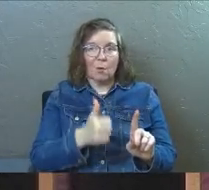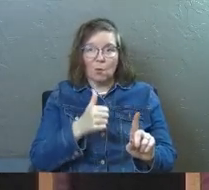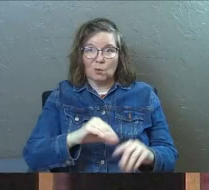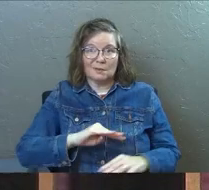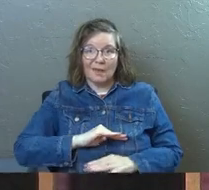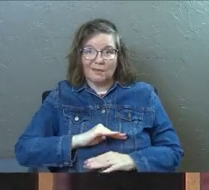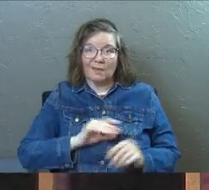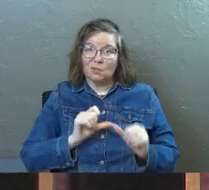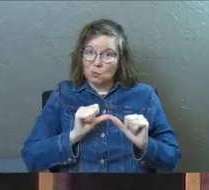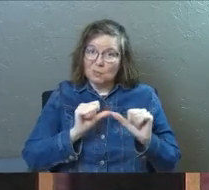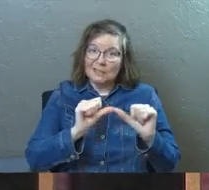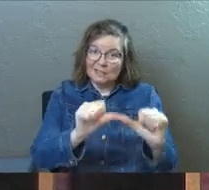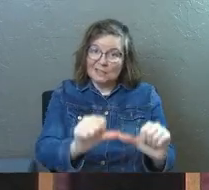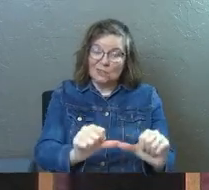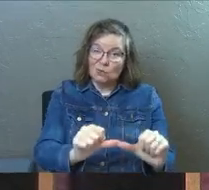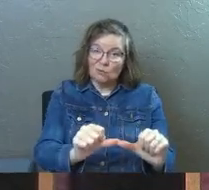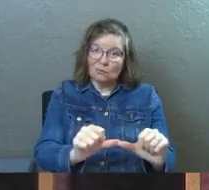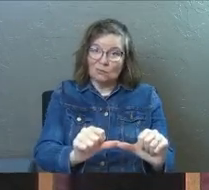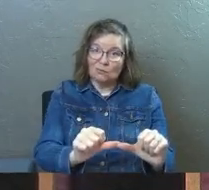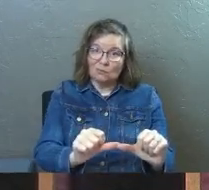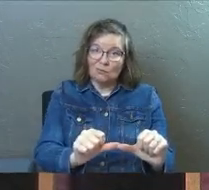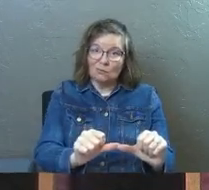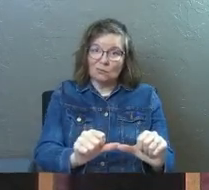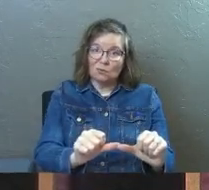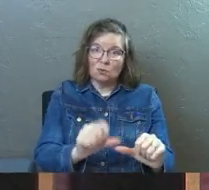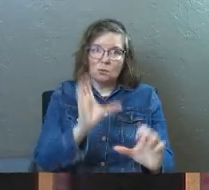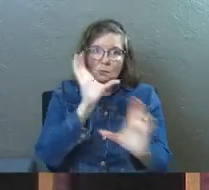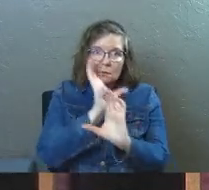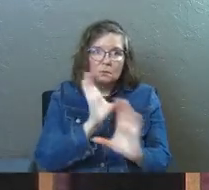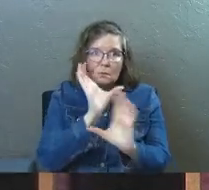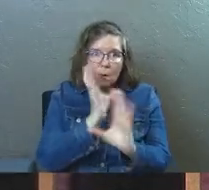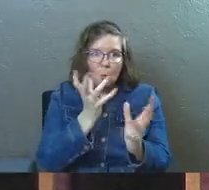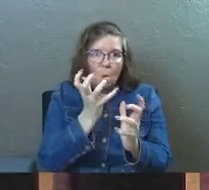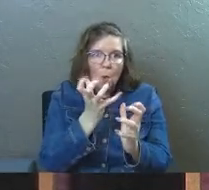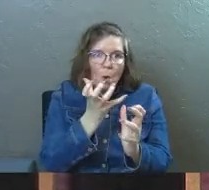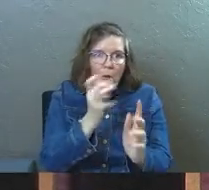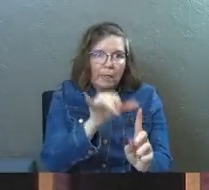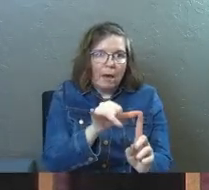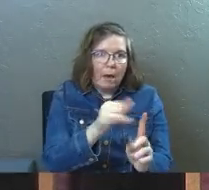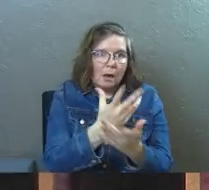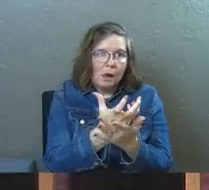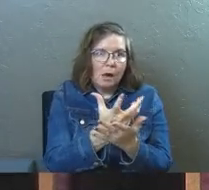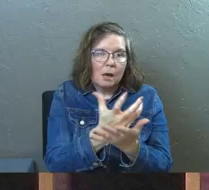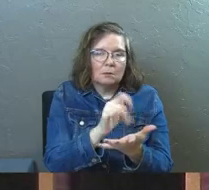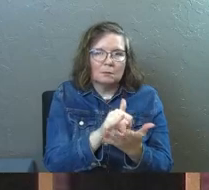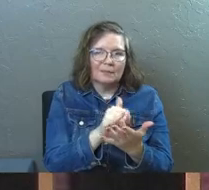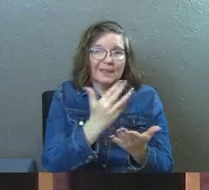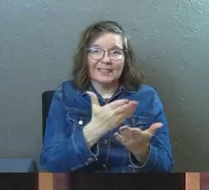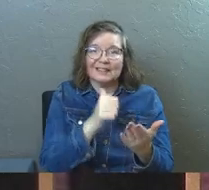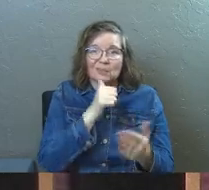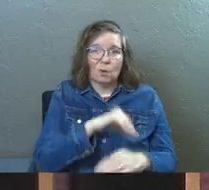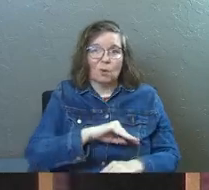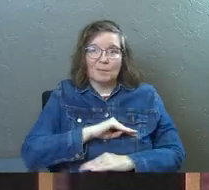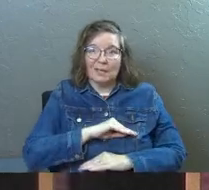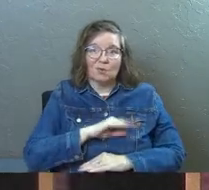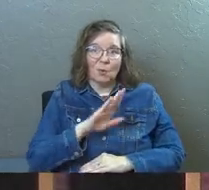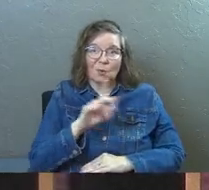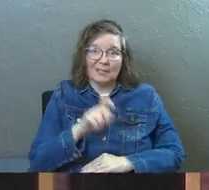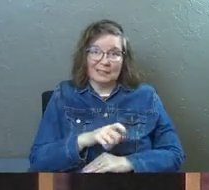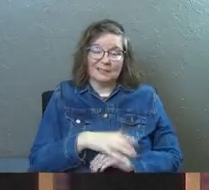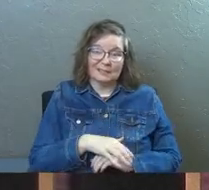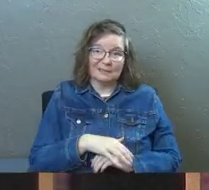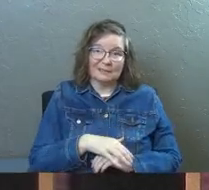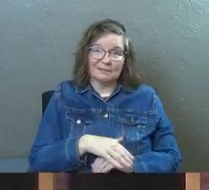You will continue for the rest of your days to reach after those things that just do not meet any of your